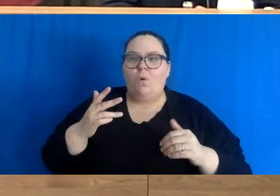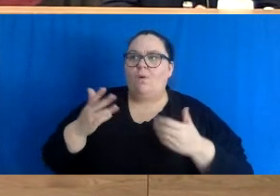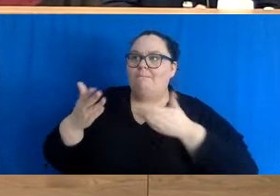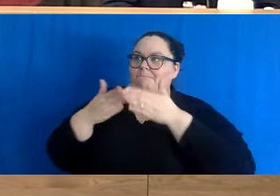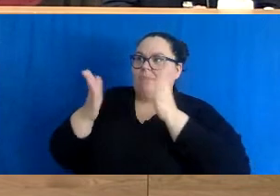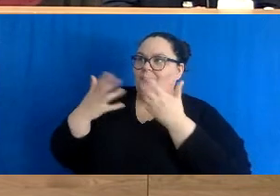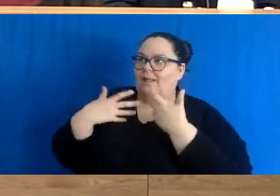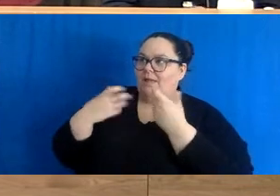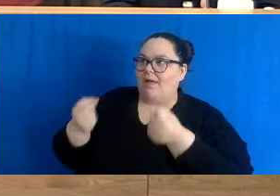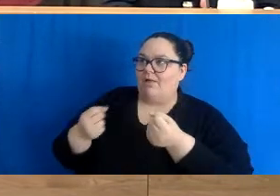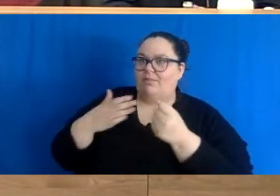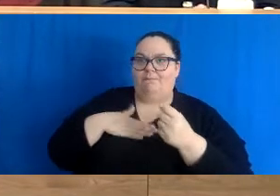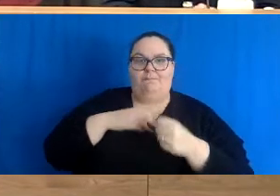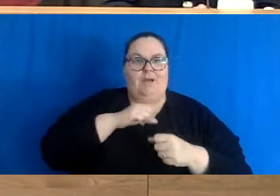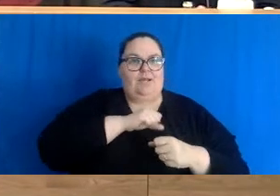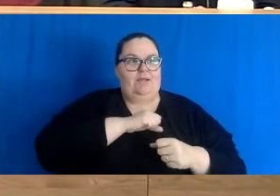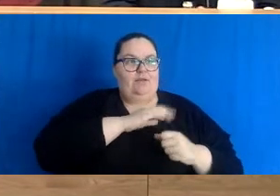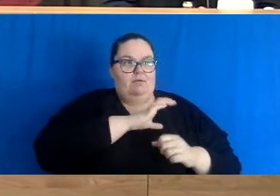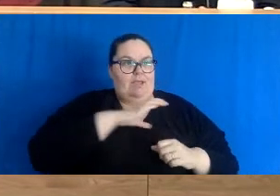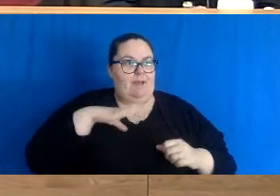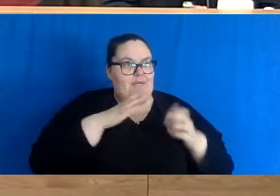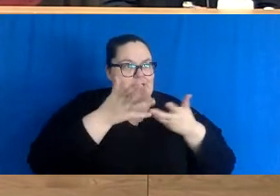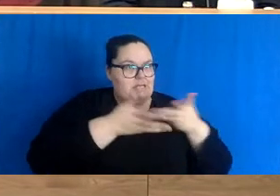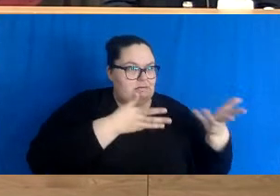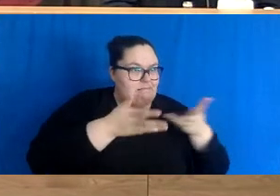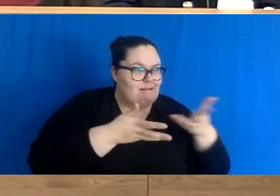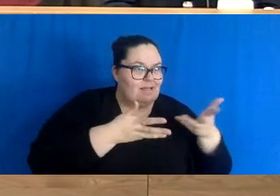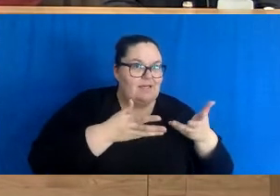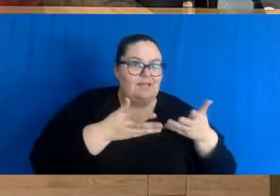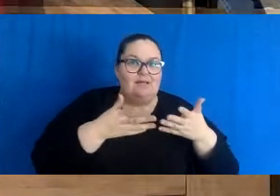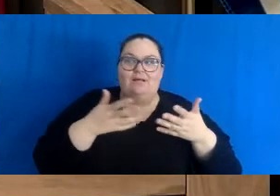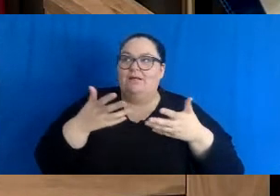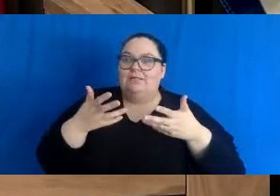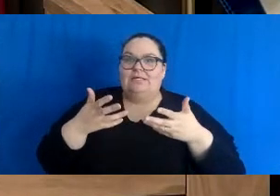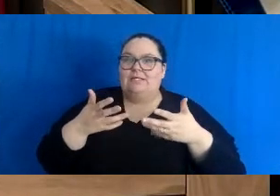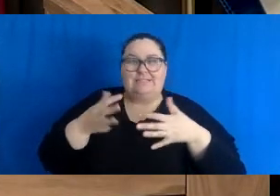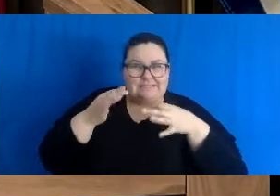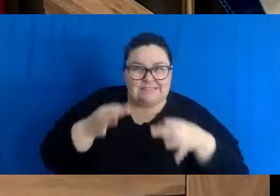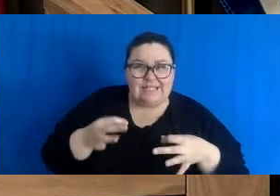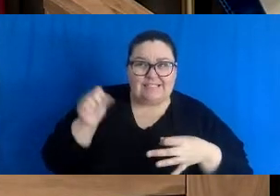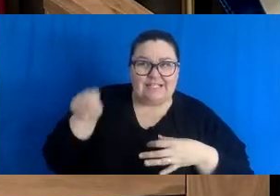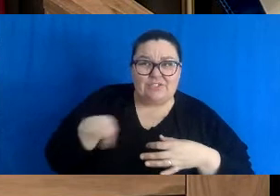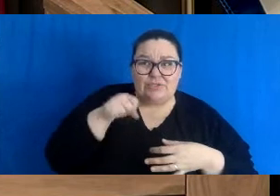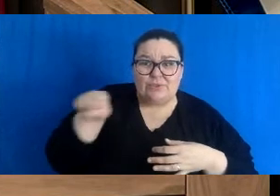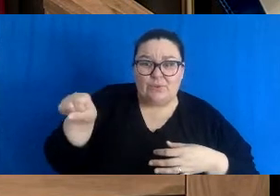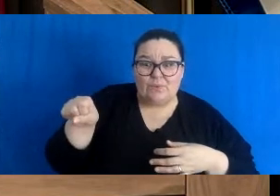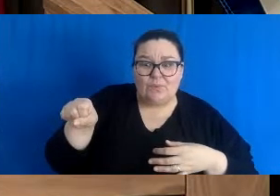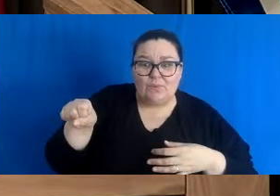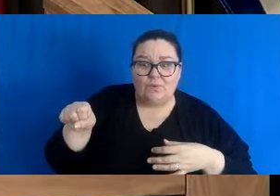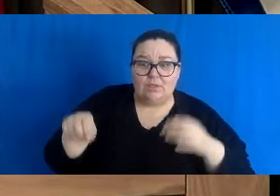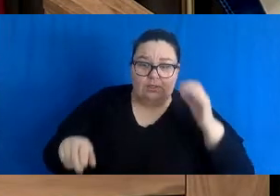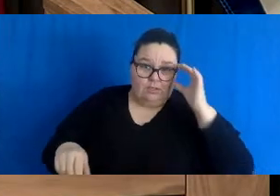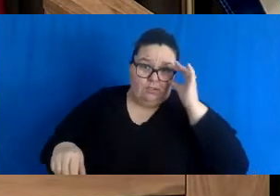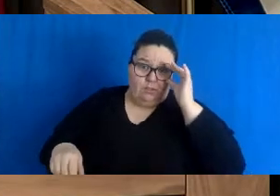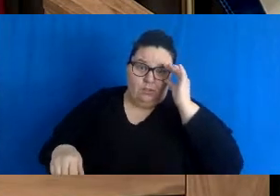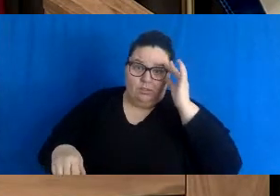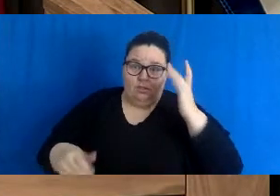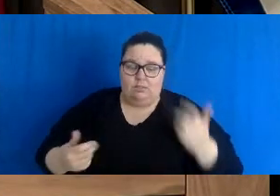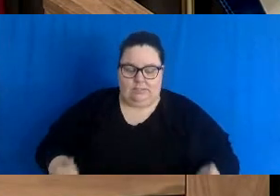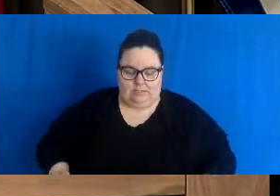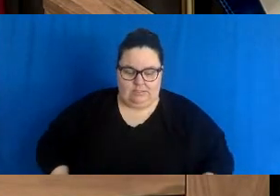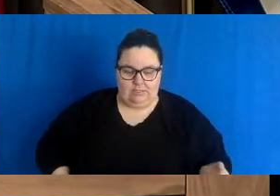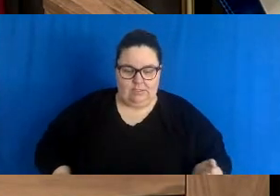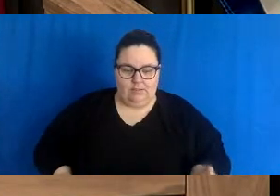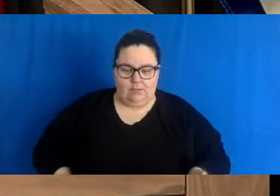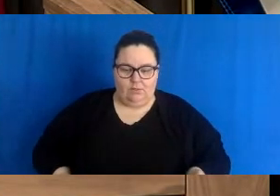also with my colleagues and others in relation to the options. And, you as I said during my talk, that we've